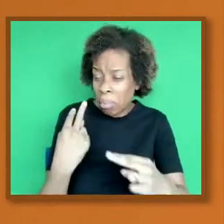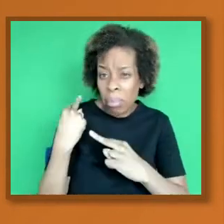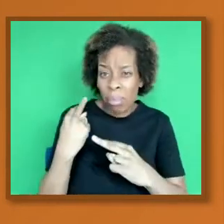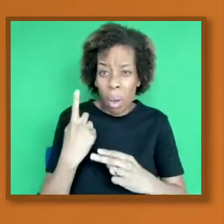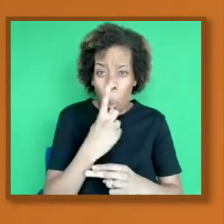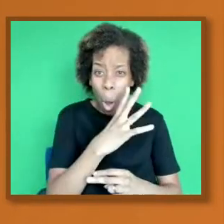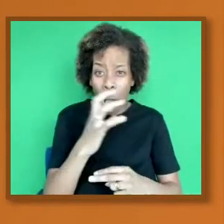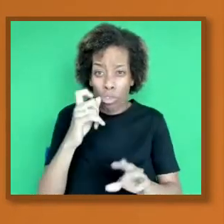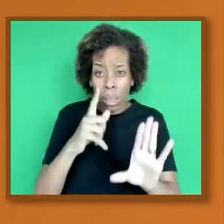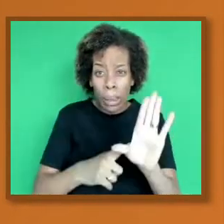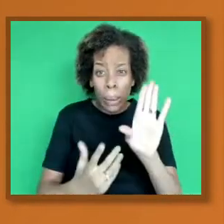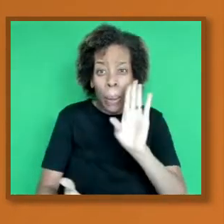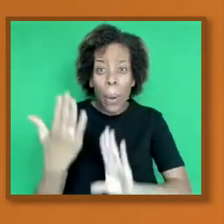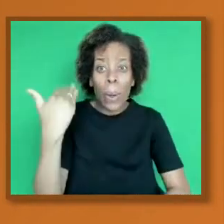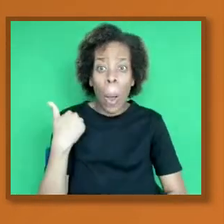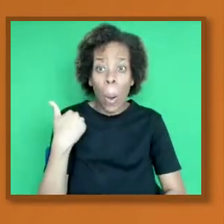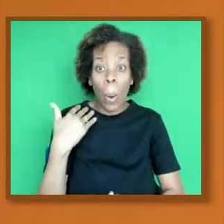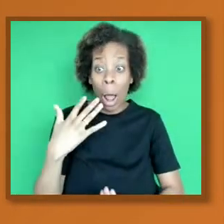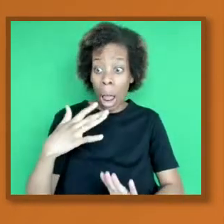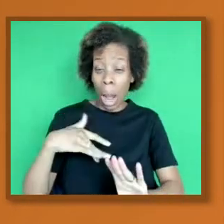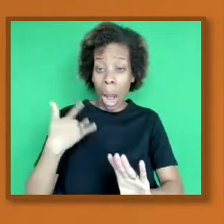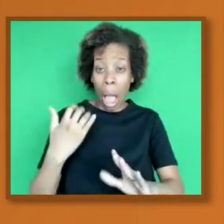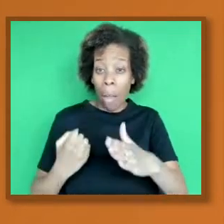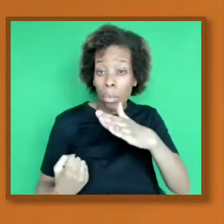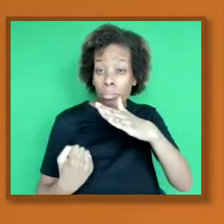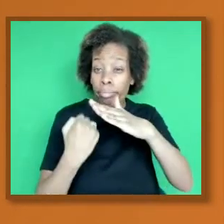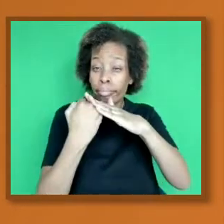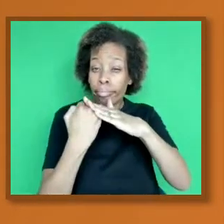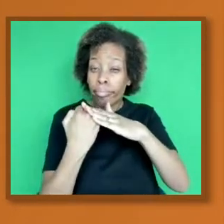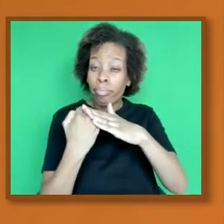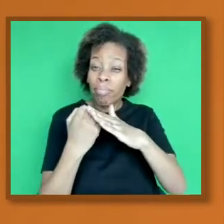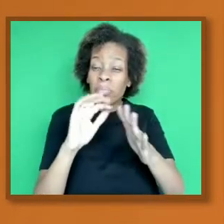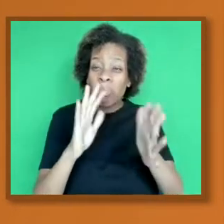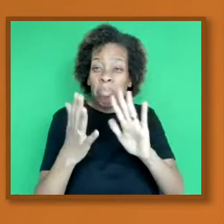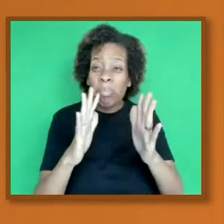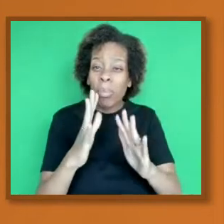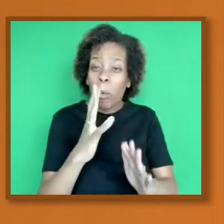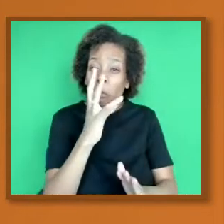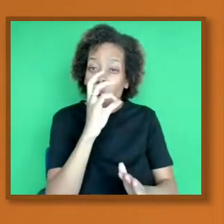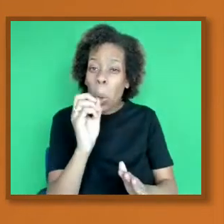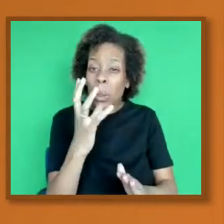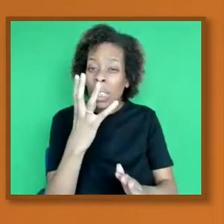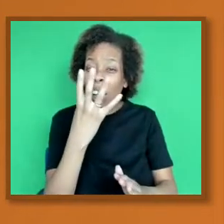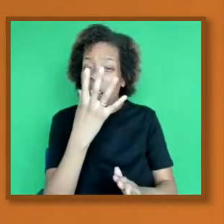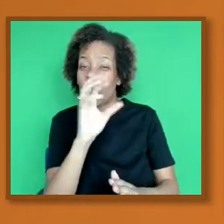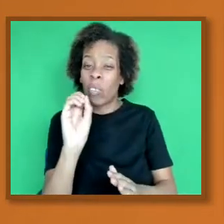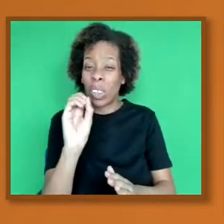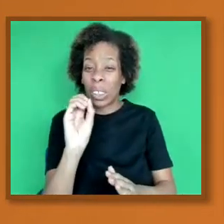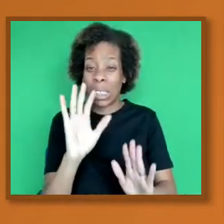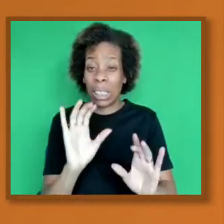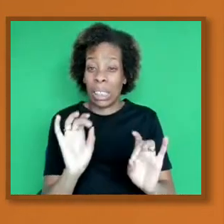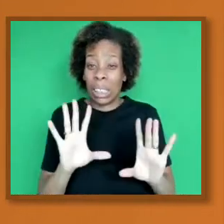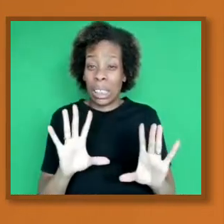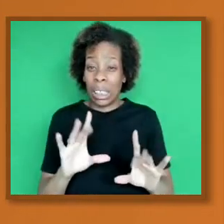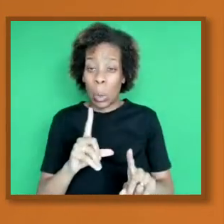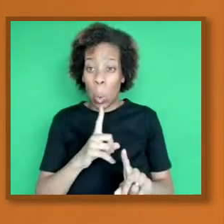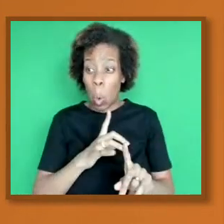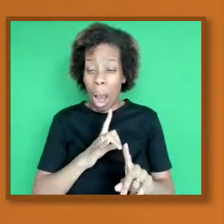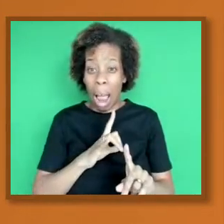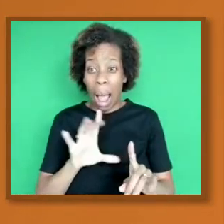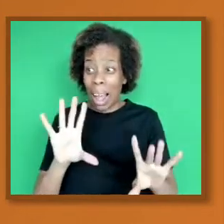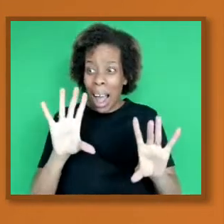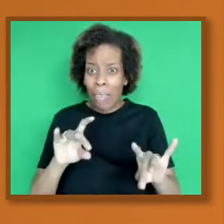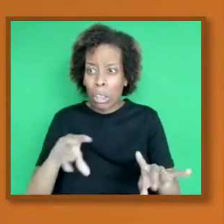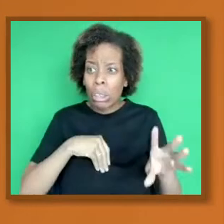was 40 or 50s because of the various infections. We look at smallpox, which is now eradicated. But